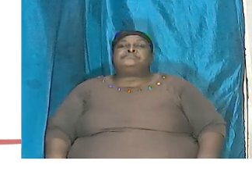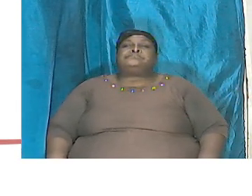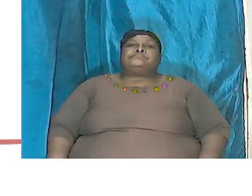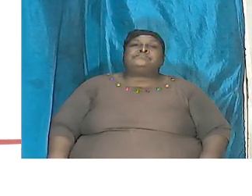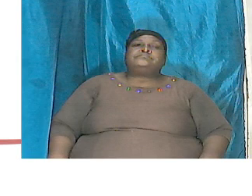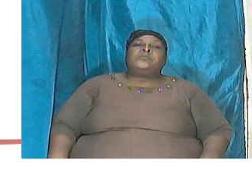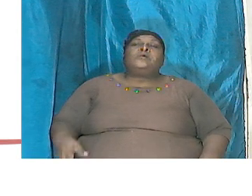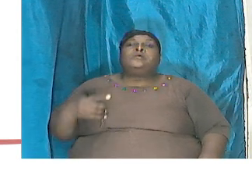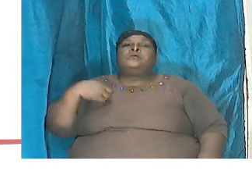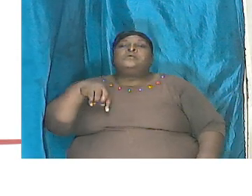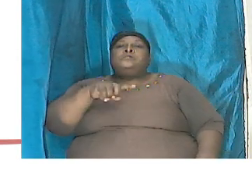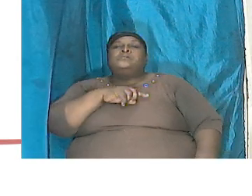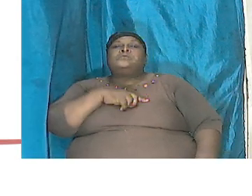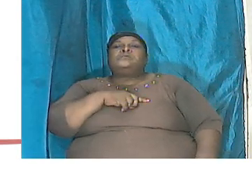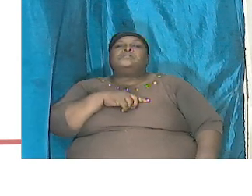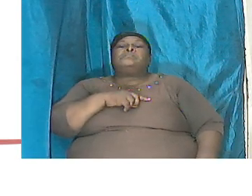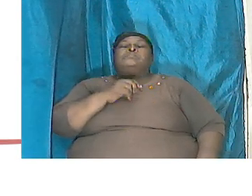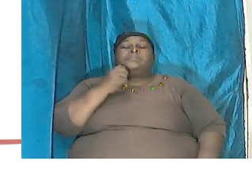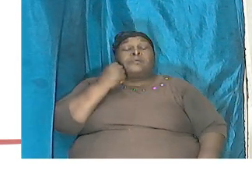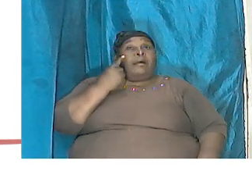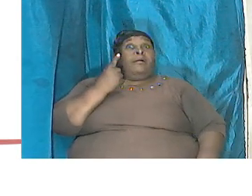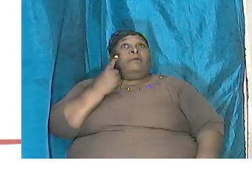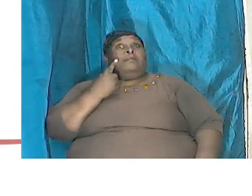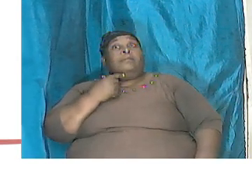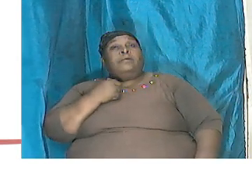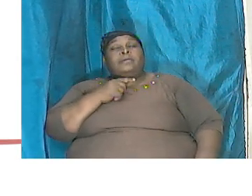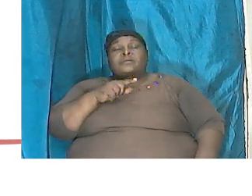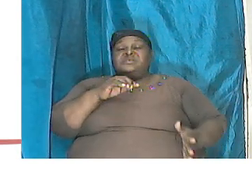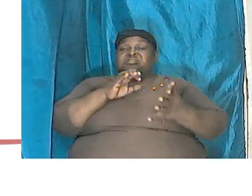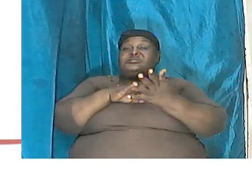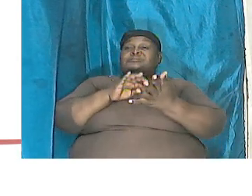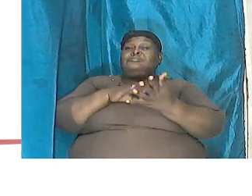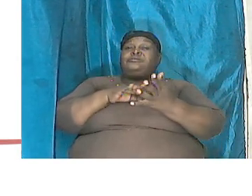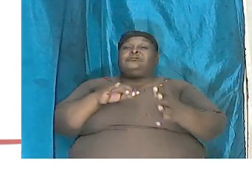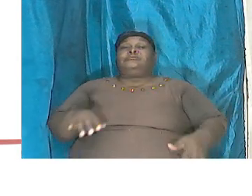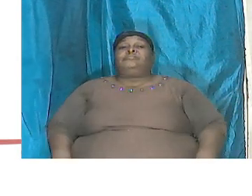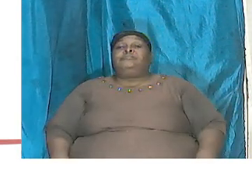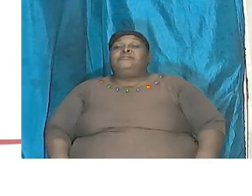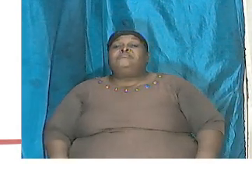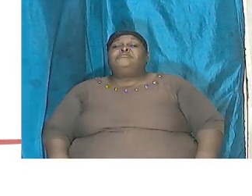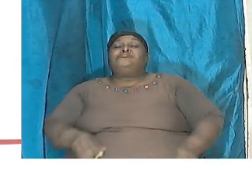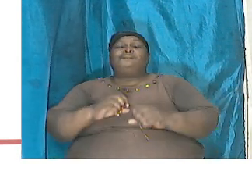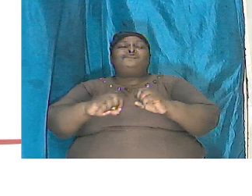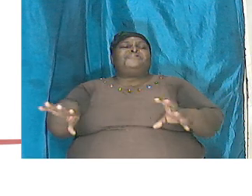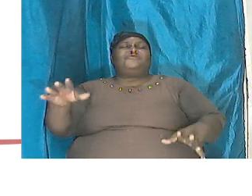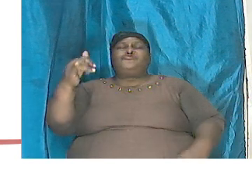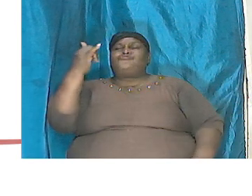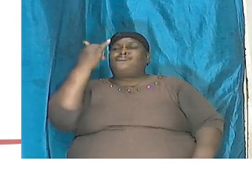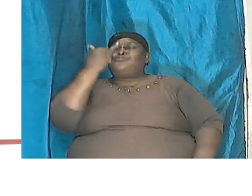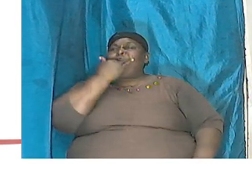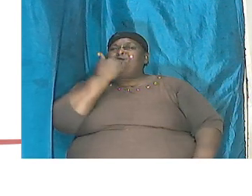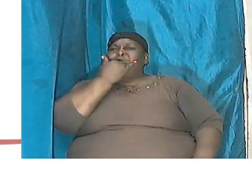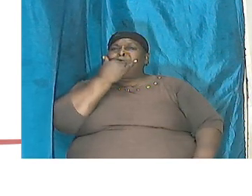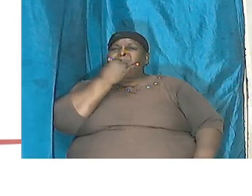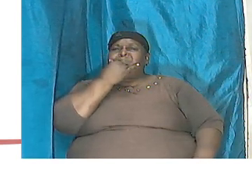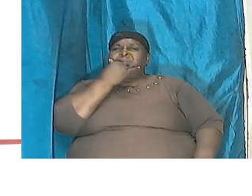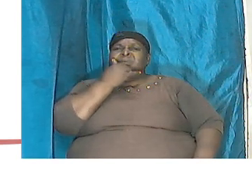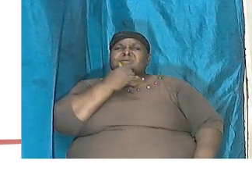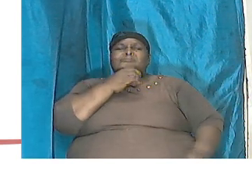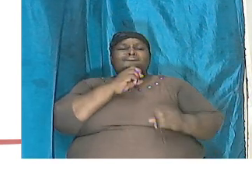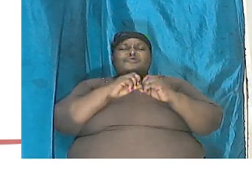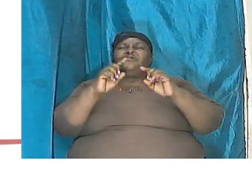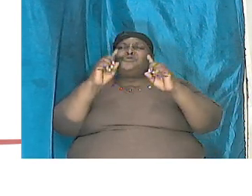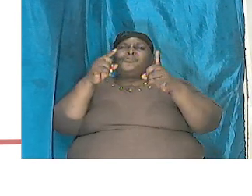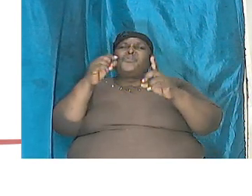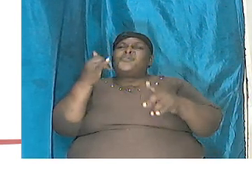we are going to be shocked right so there is nothing that is wrong nothing that went wrong